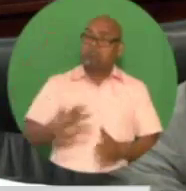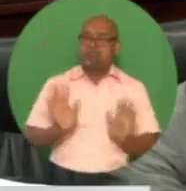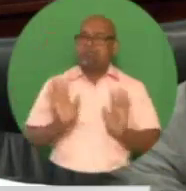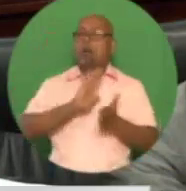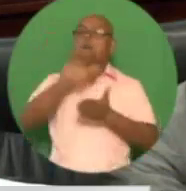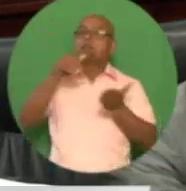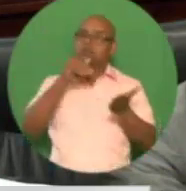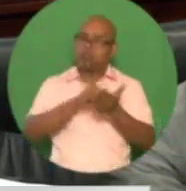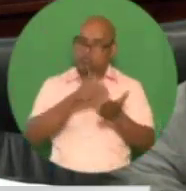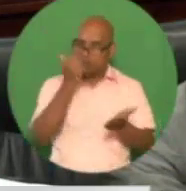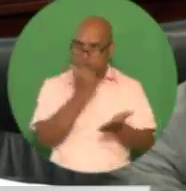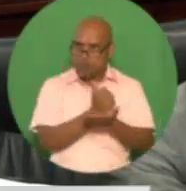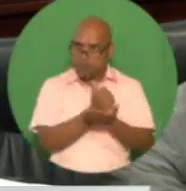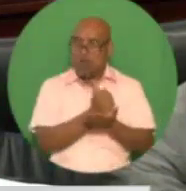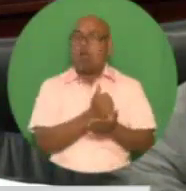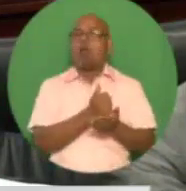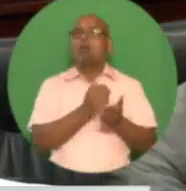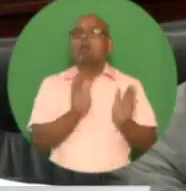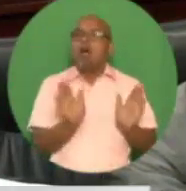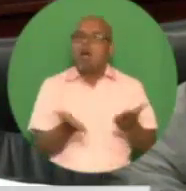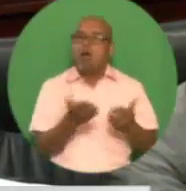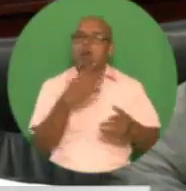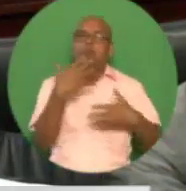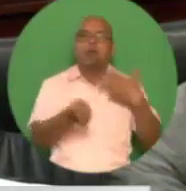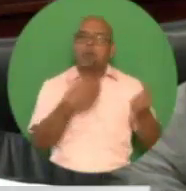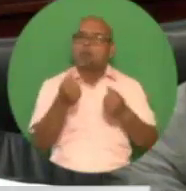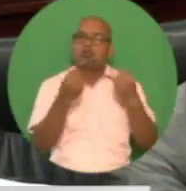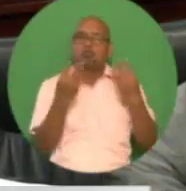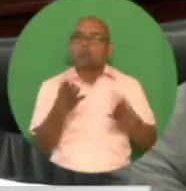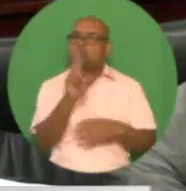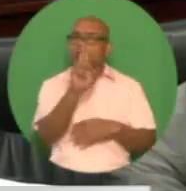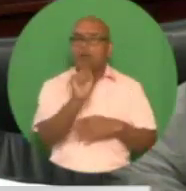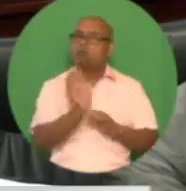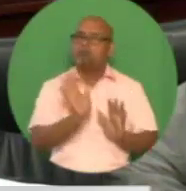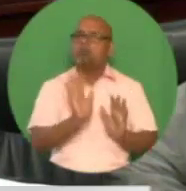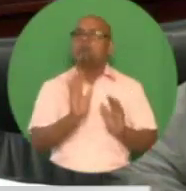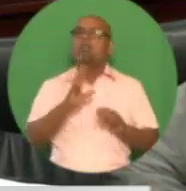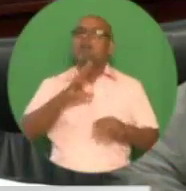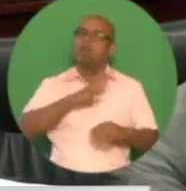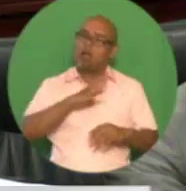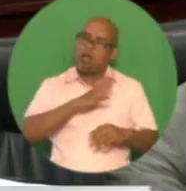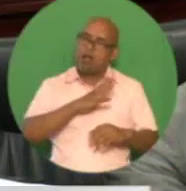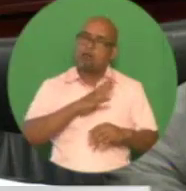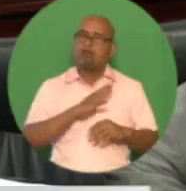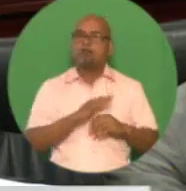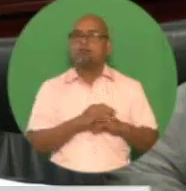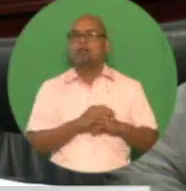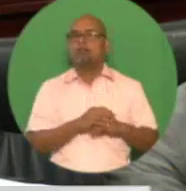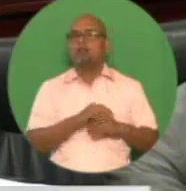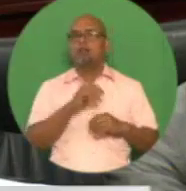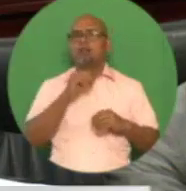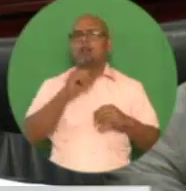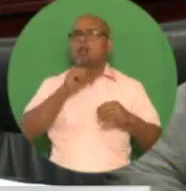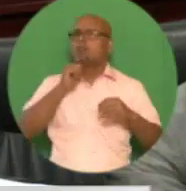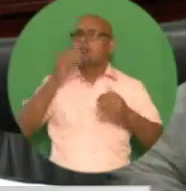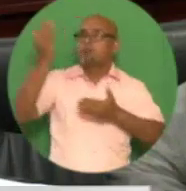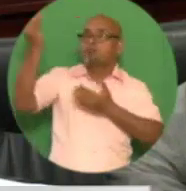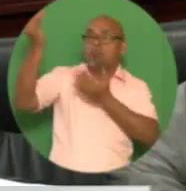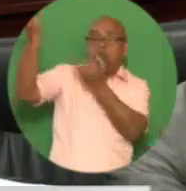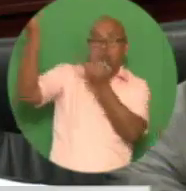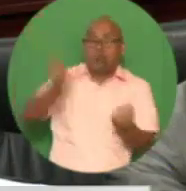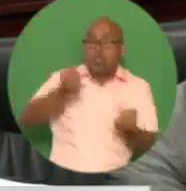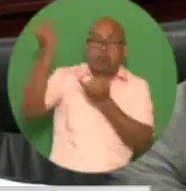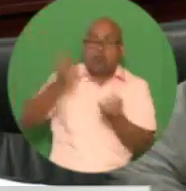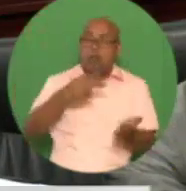intervention is becoming increasingly effective with reduced delays for import needs and for the settlement of bills for